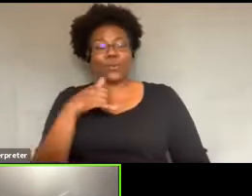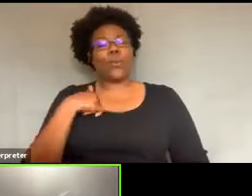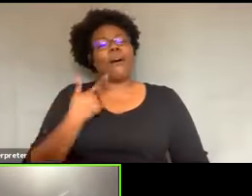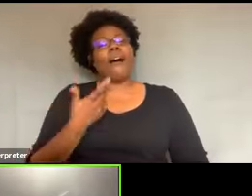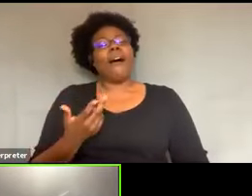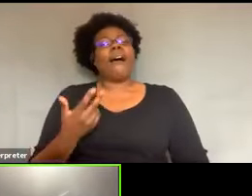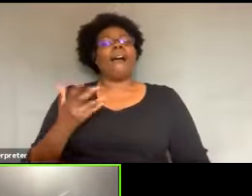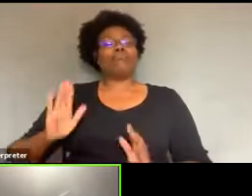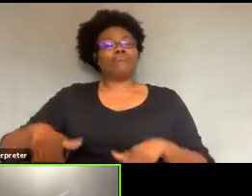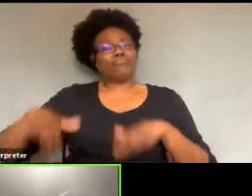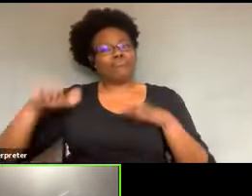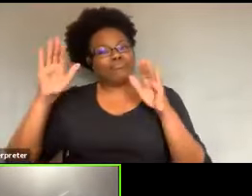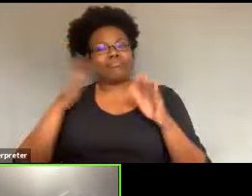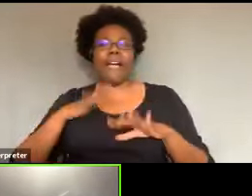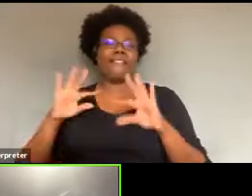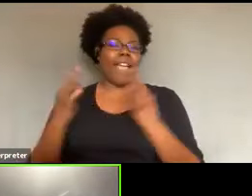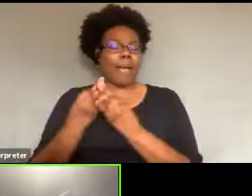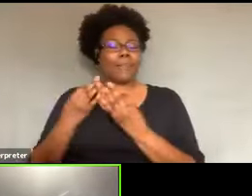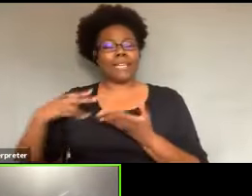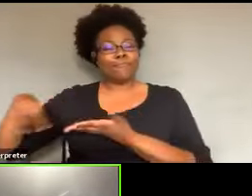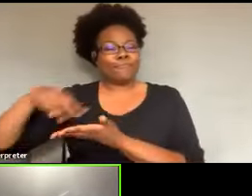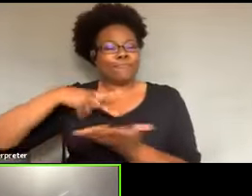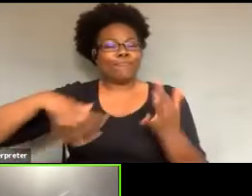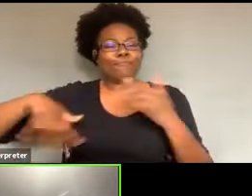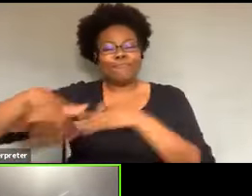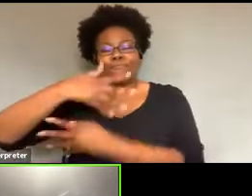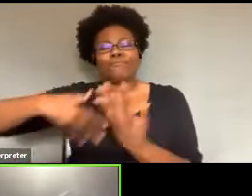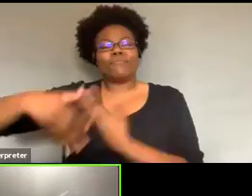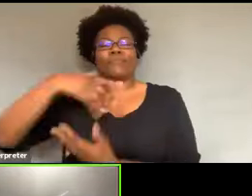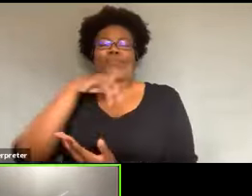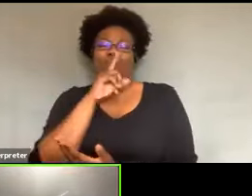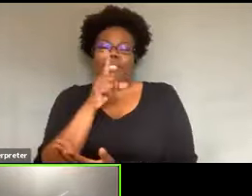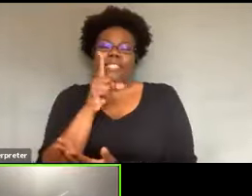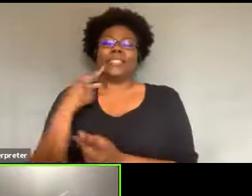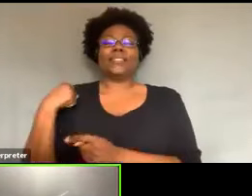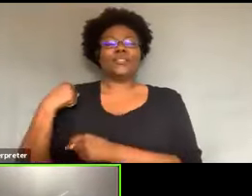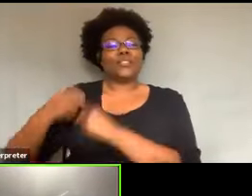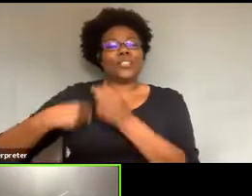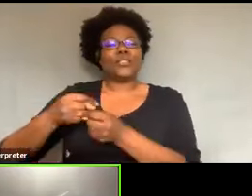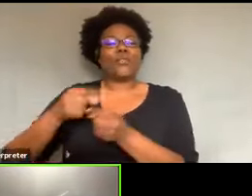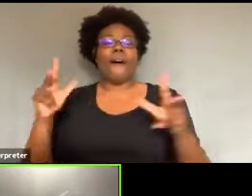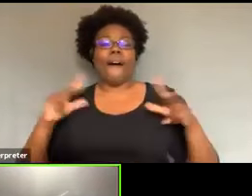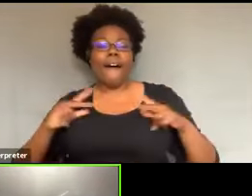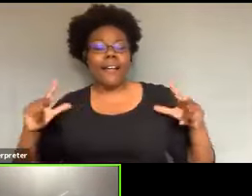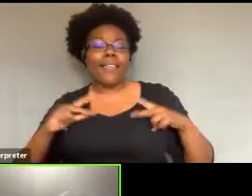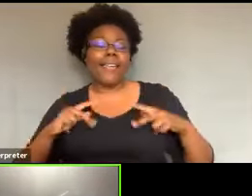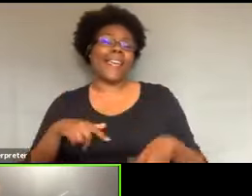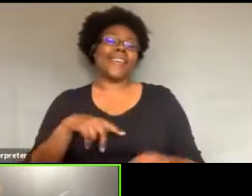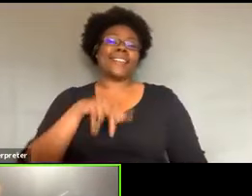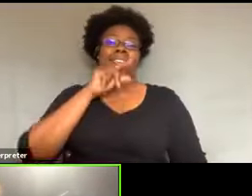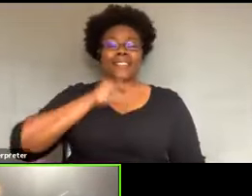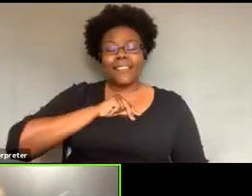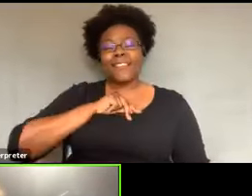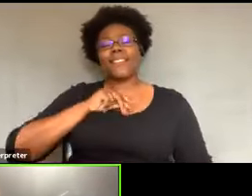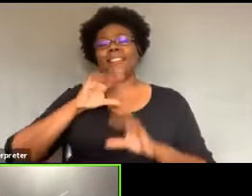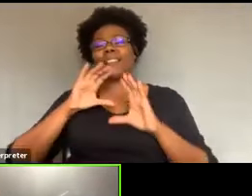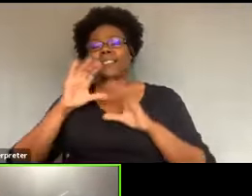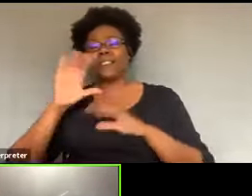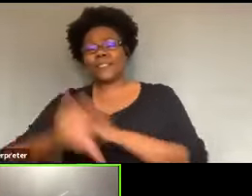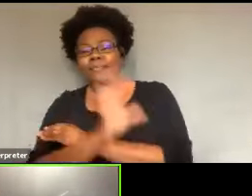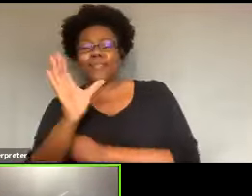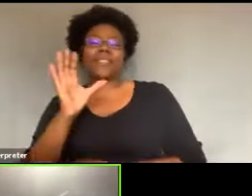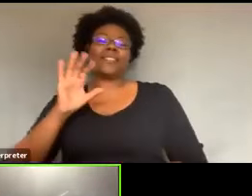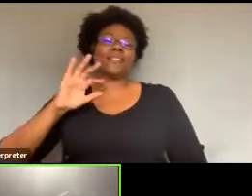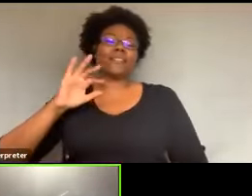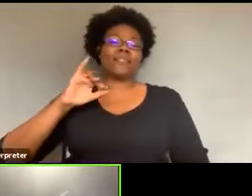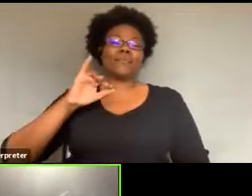our family, we danced, you know, the traditional holidays, Thanksgiving, Christmas, 4th of July, you know, the